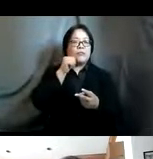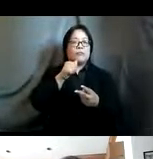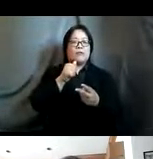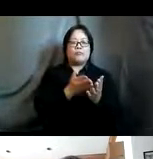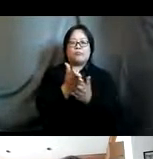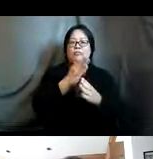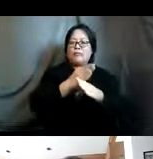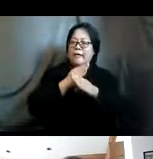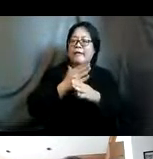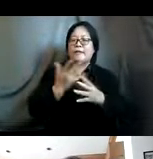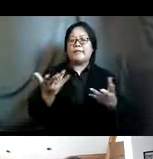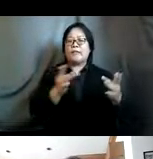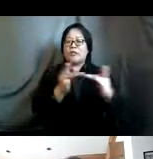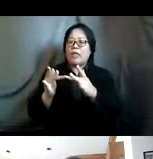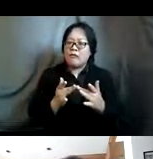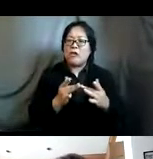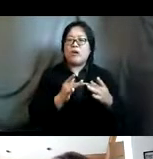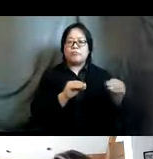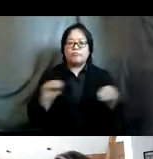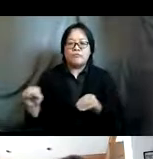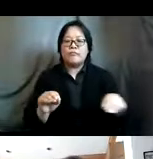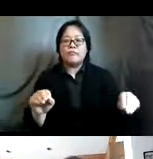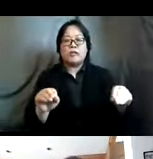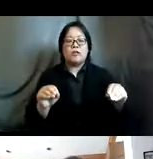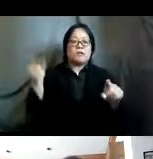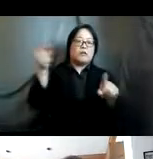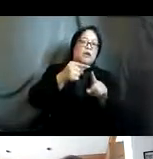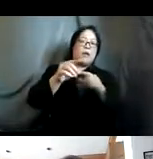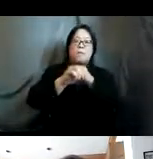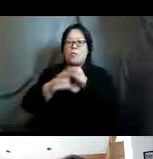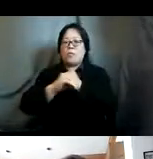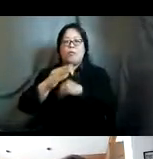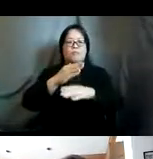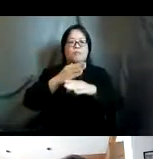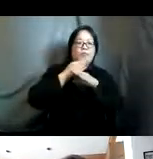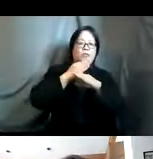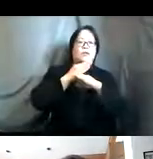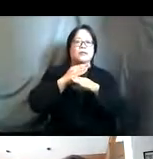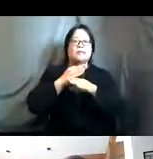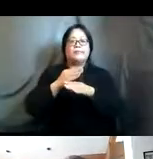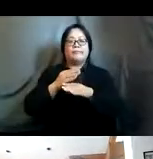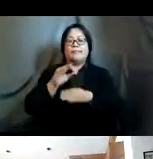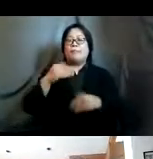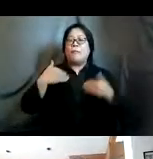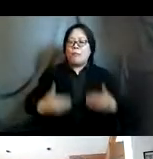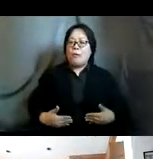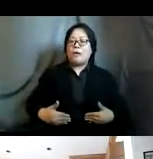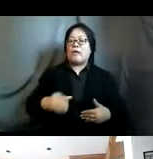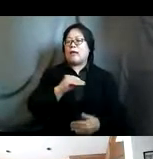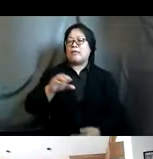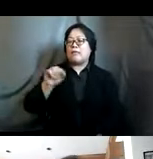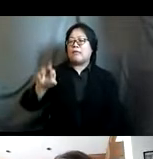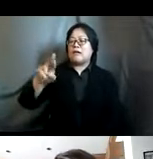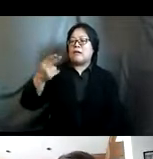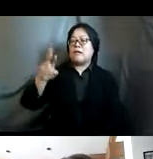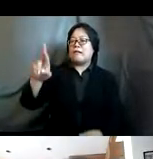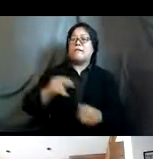builders networks and movements working to promote and protect body autonomy and sexual reproductive rights so what really